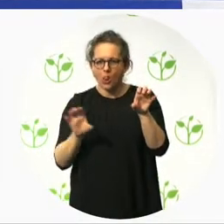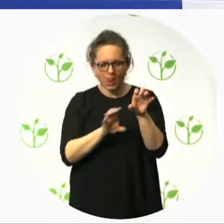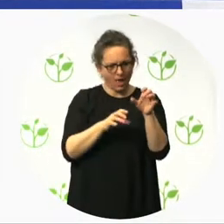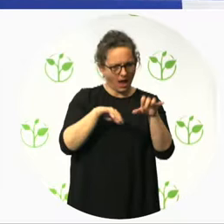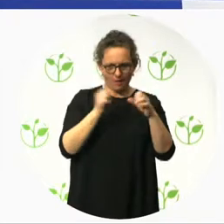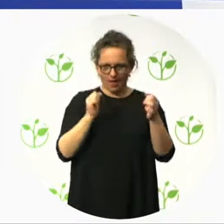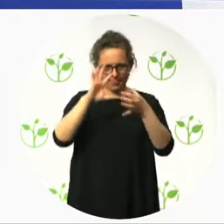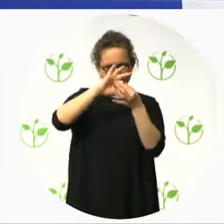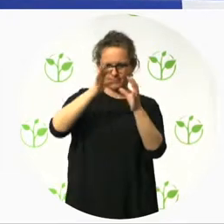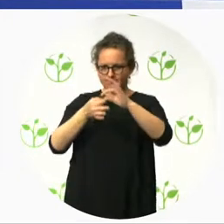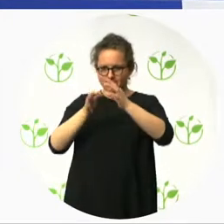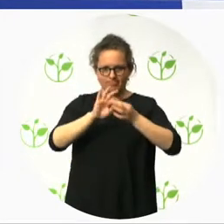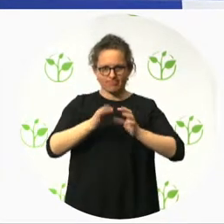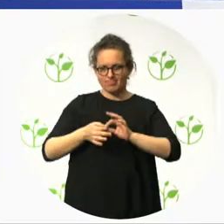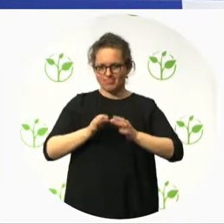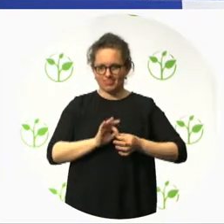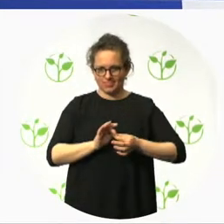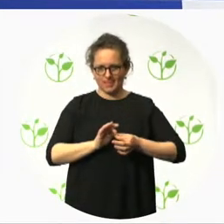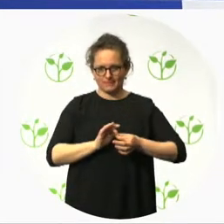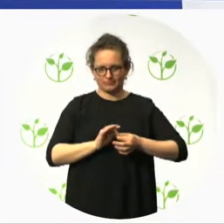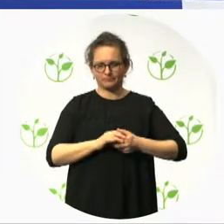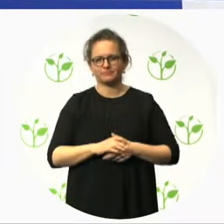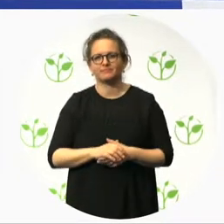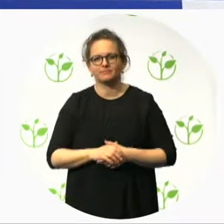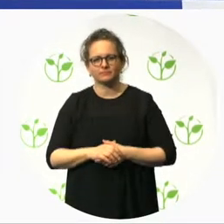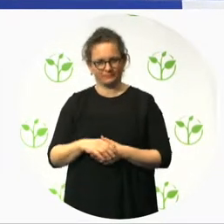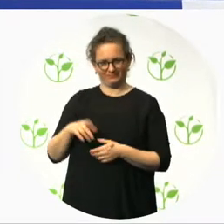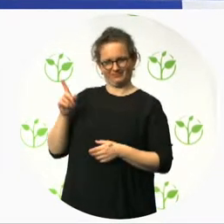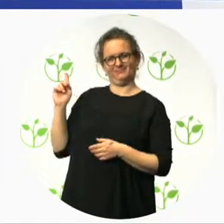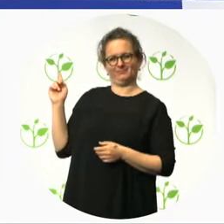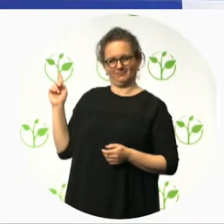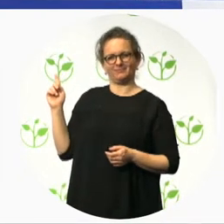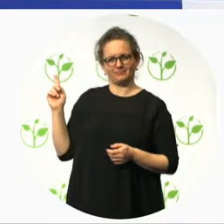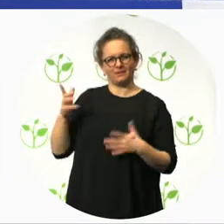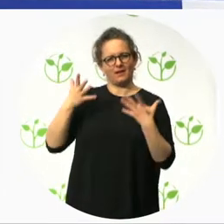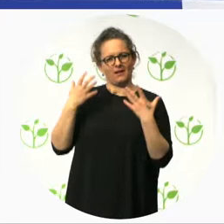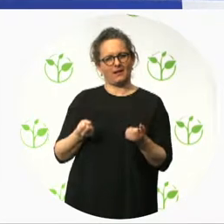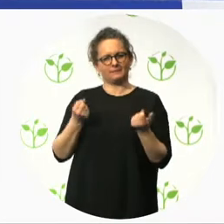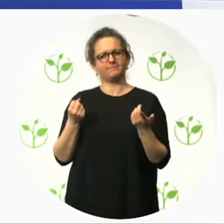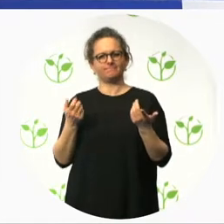And here we prepared a screenshot of how it starts, how